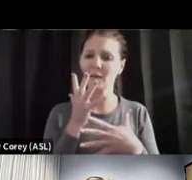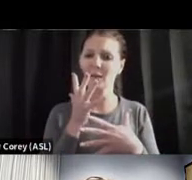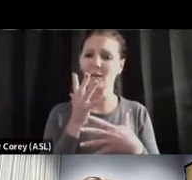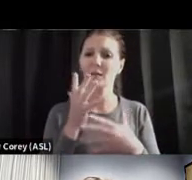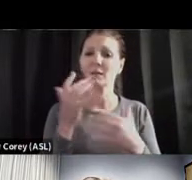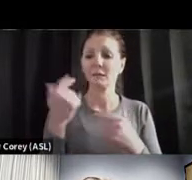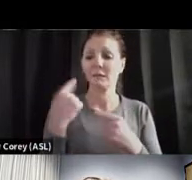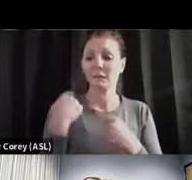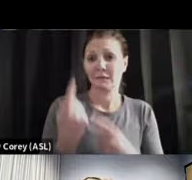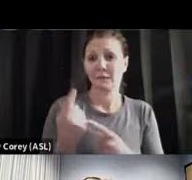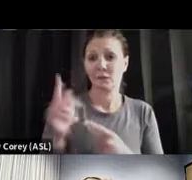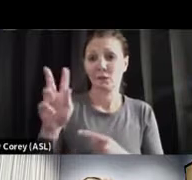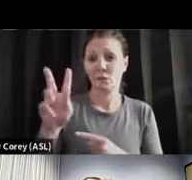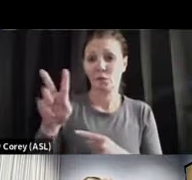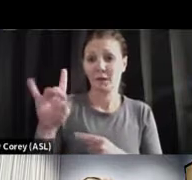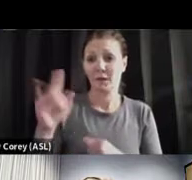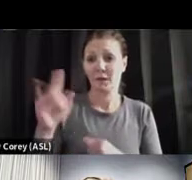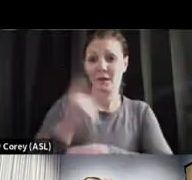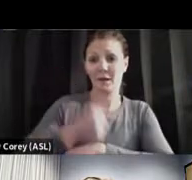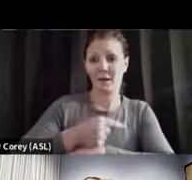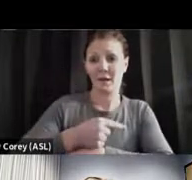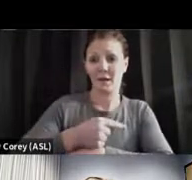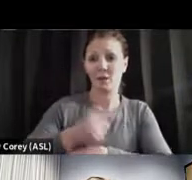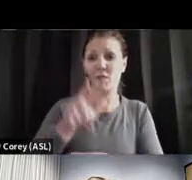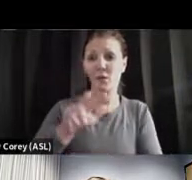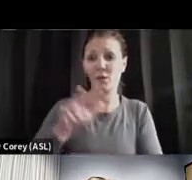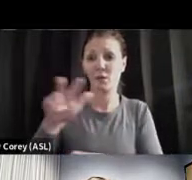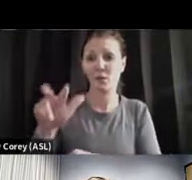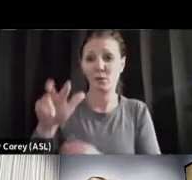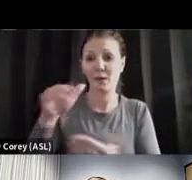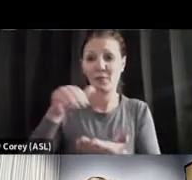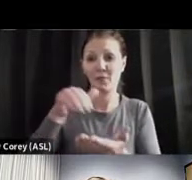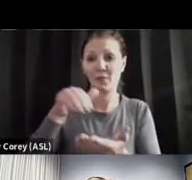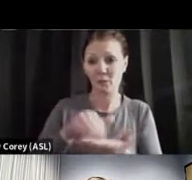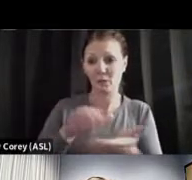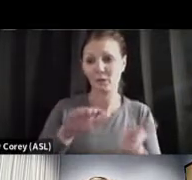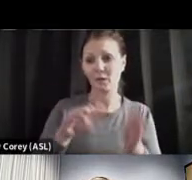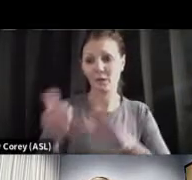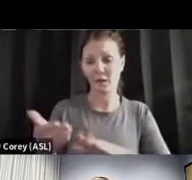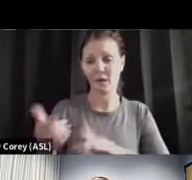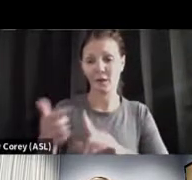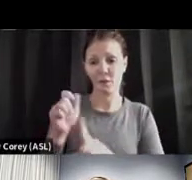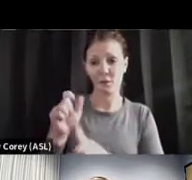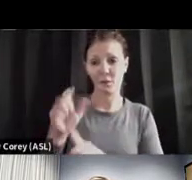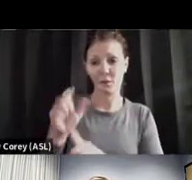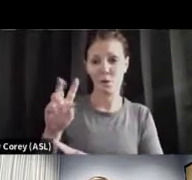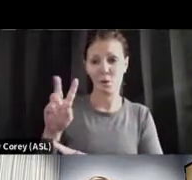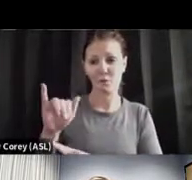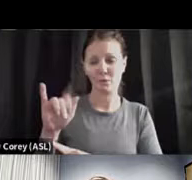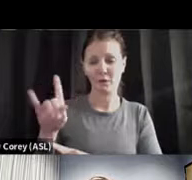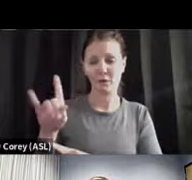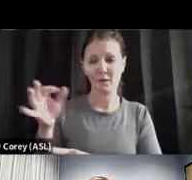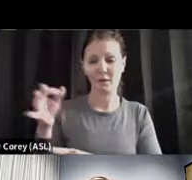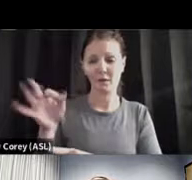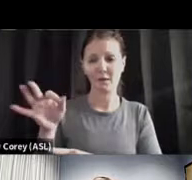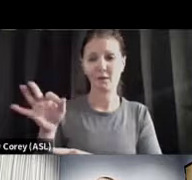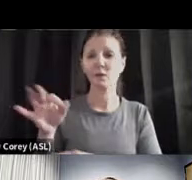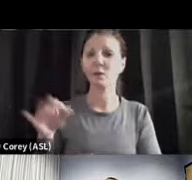days, 33,000 people have died of COVID-19. Now, the good news is that 485 million Americans,